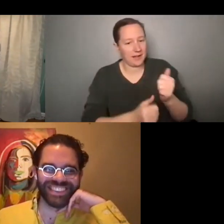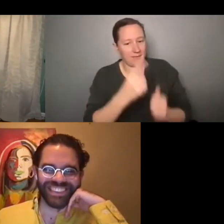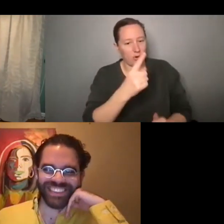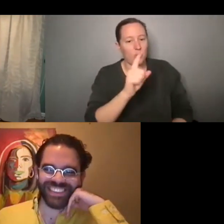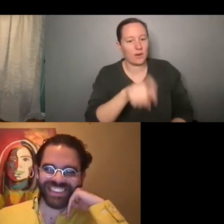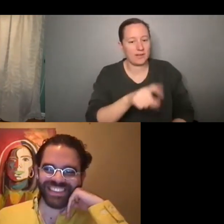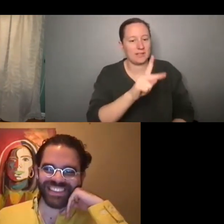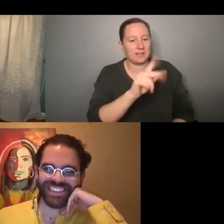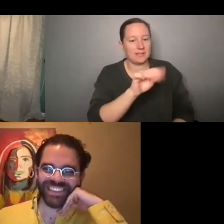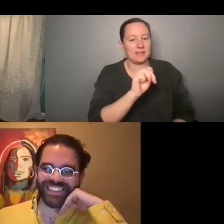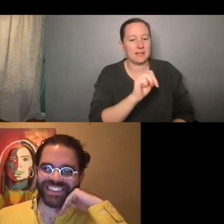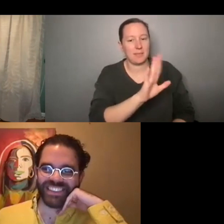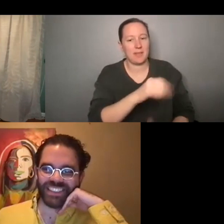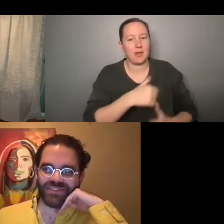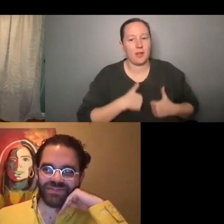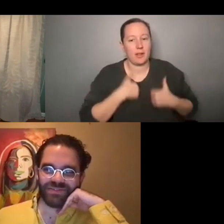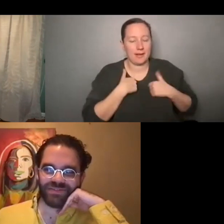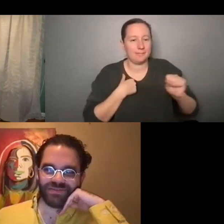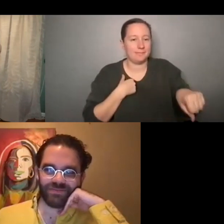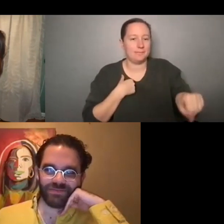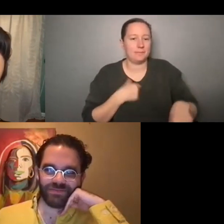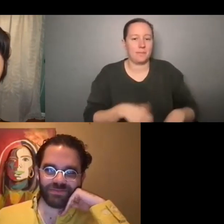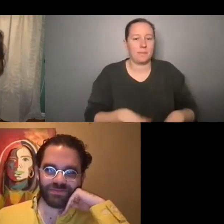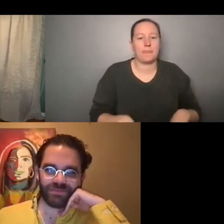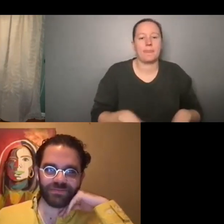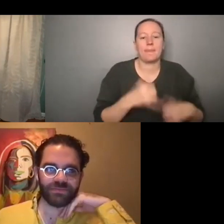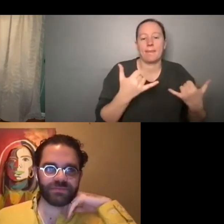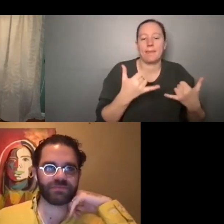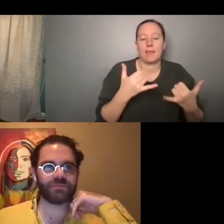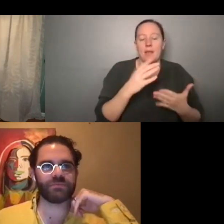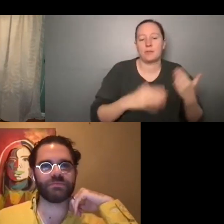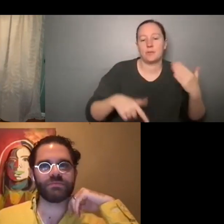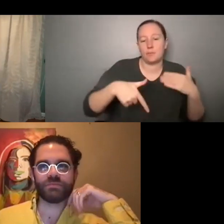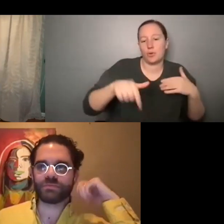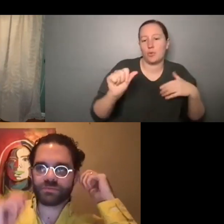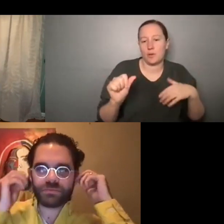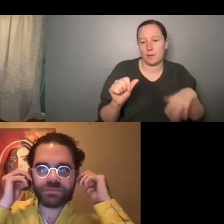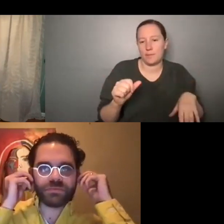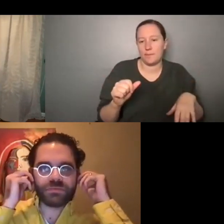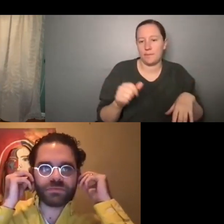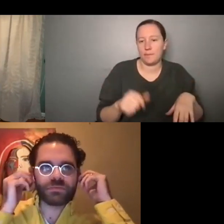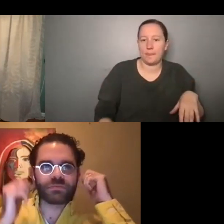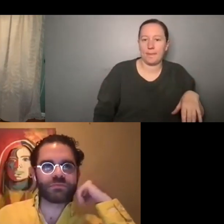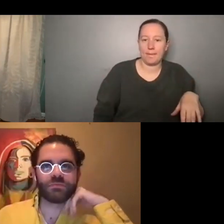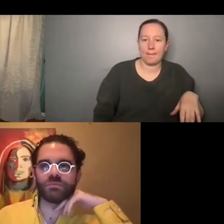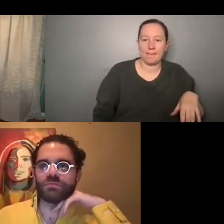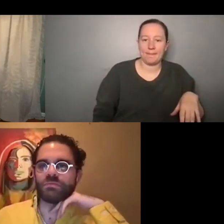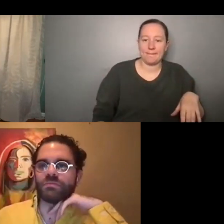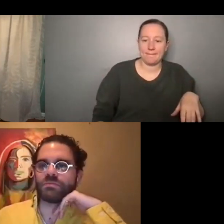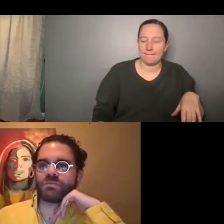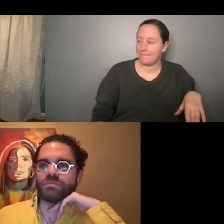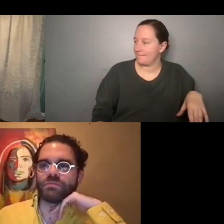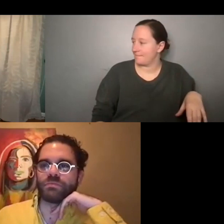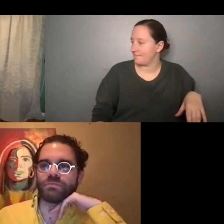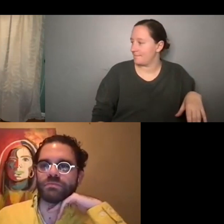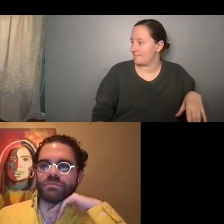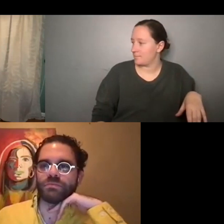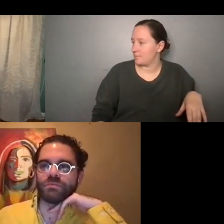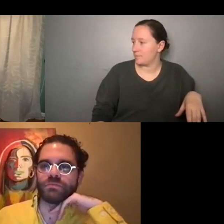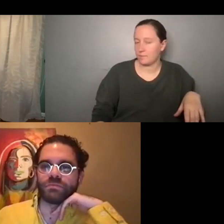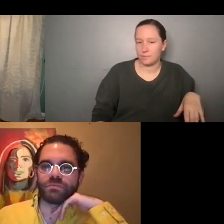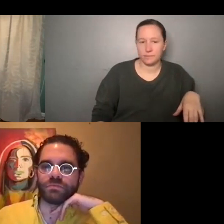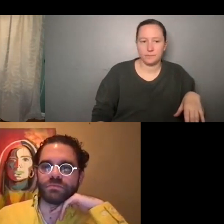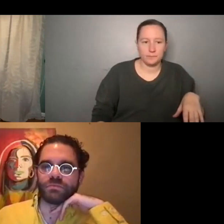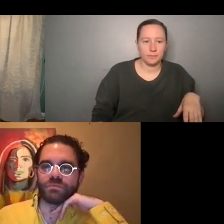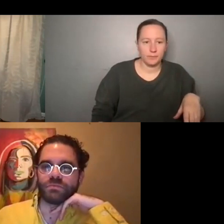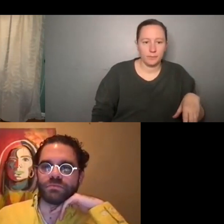in their lives. Um, I agree. All right. So let's move over to some Q and a, let me see. Um, let's see. I want to see if I